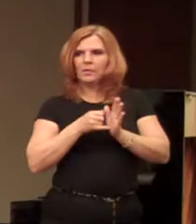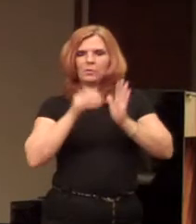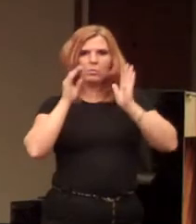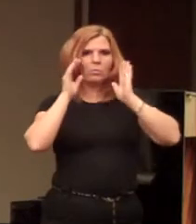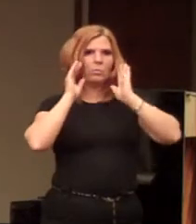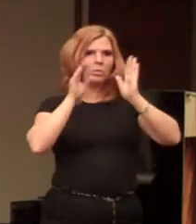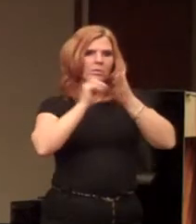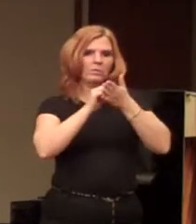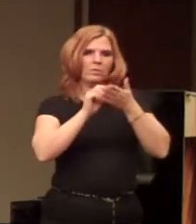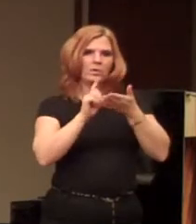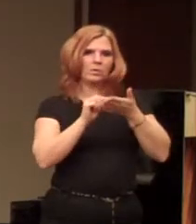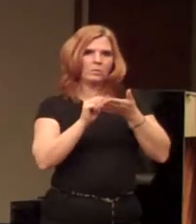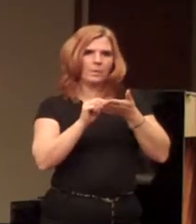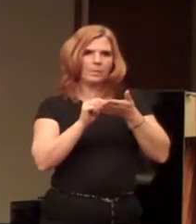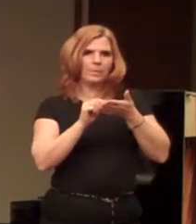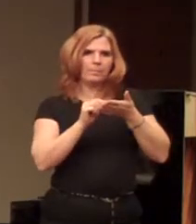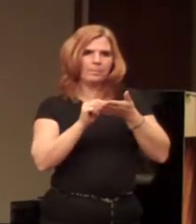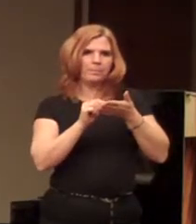written newspaper.